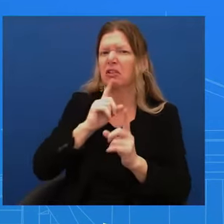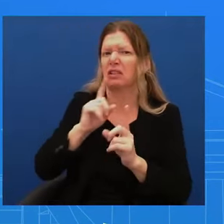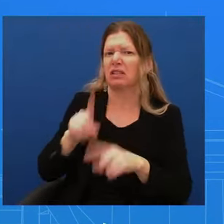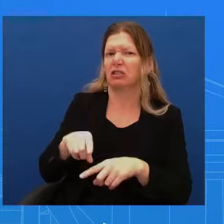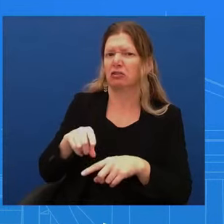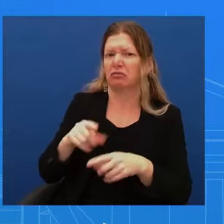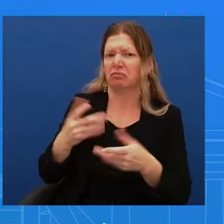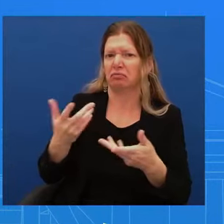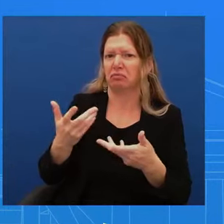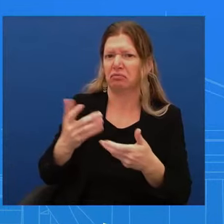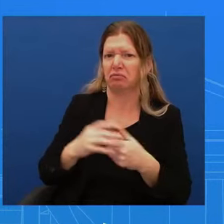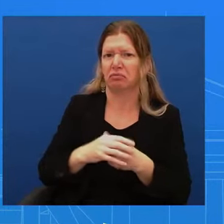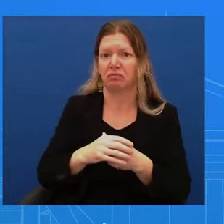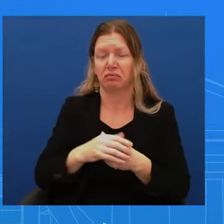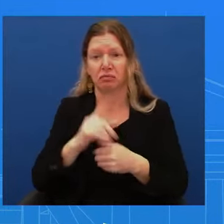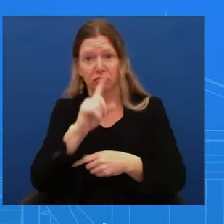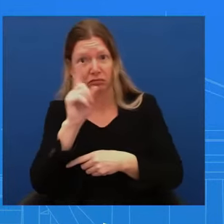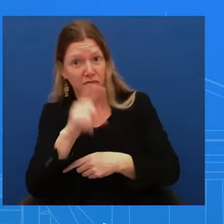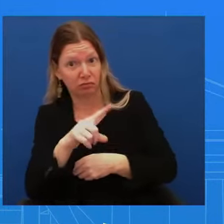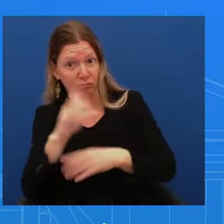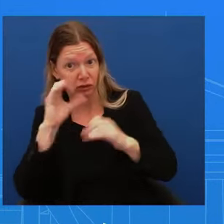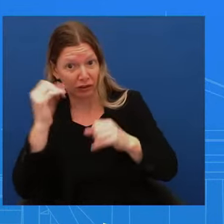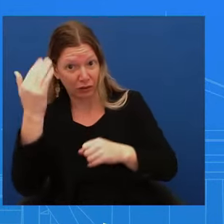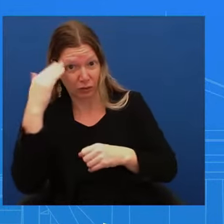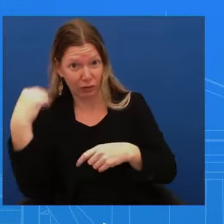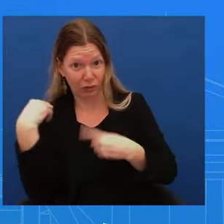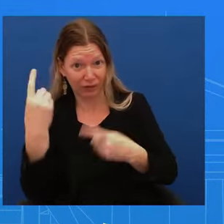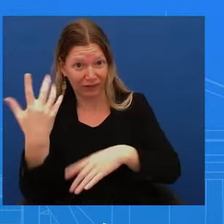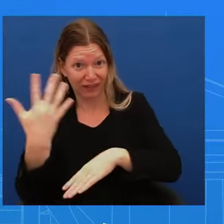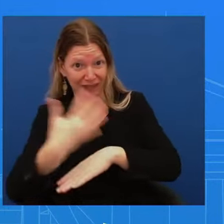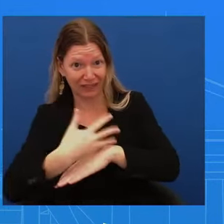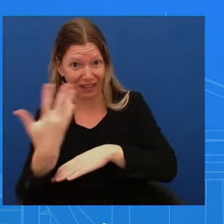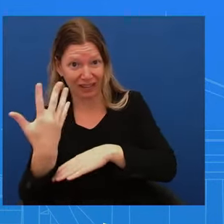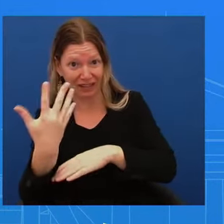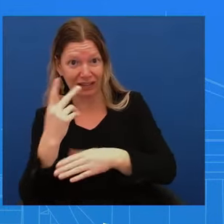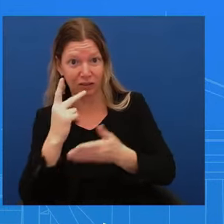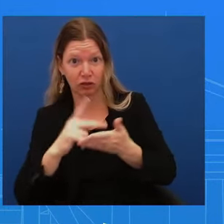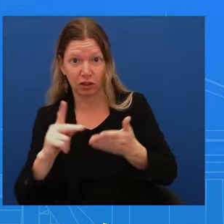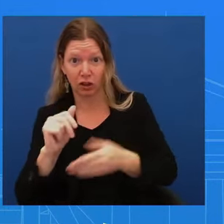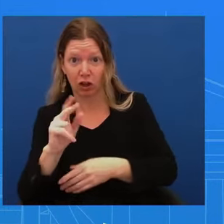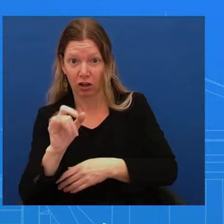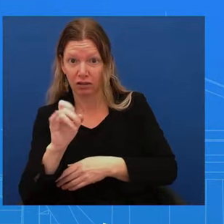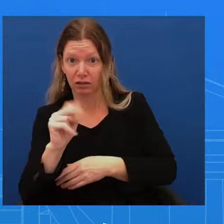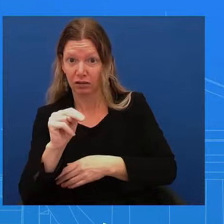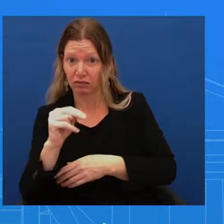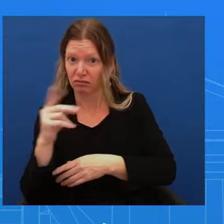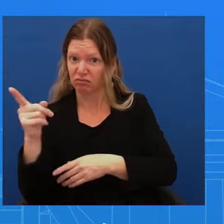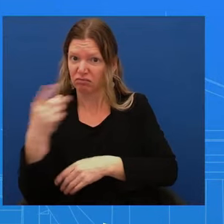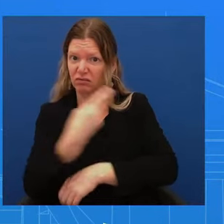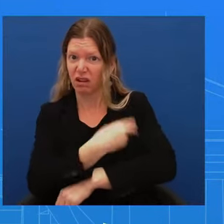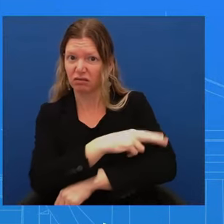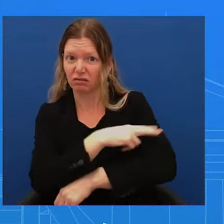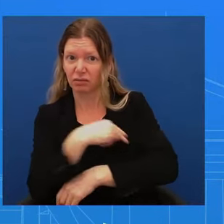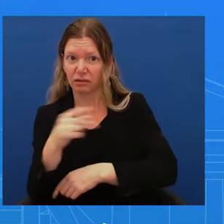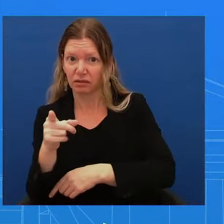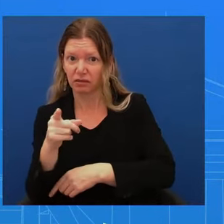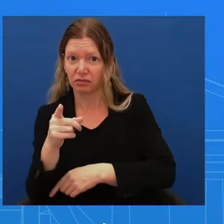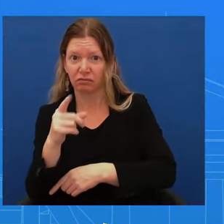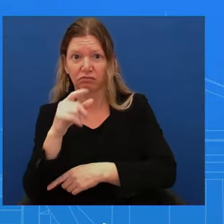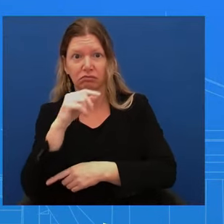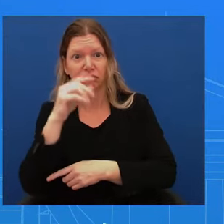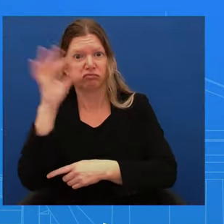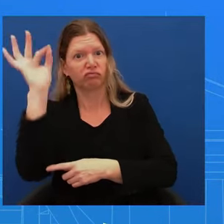Austin was in the hospital, but he wasn't informed why? He was not informed until